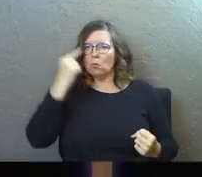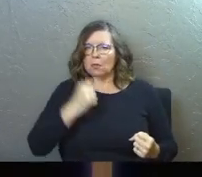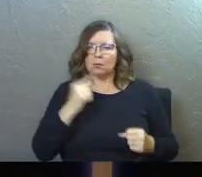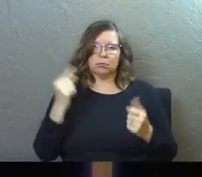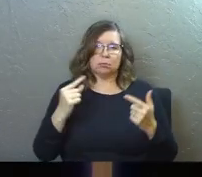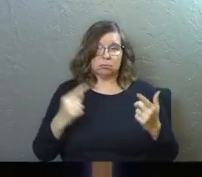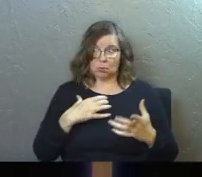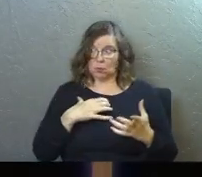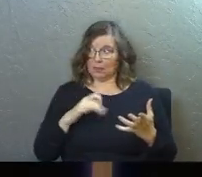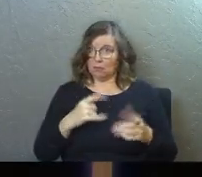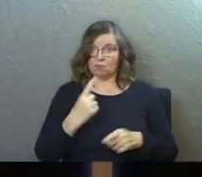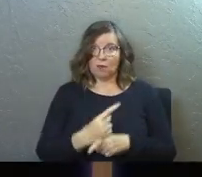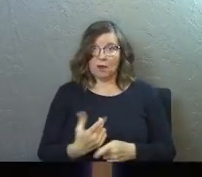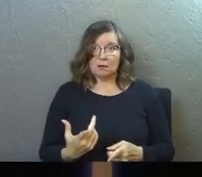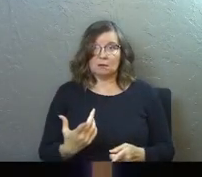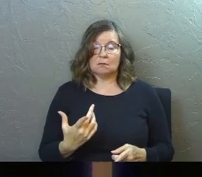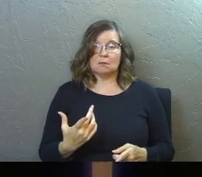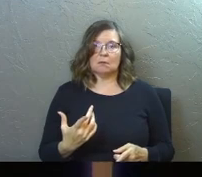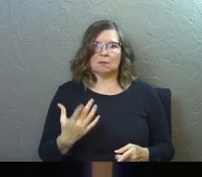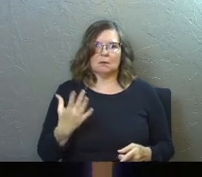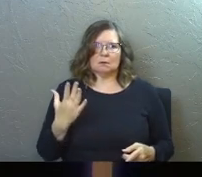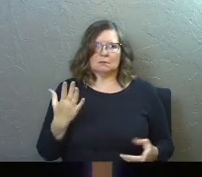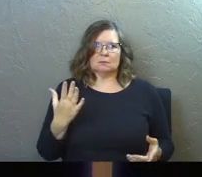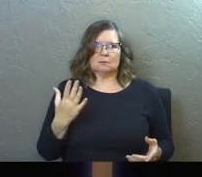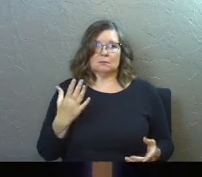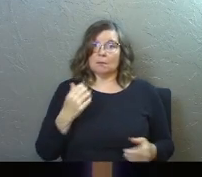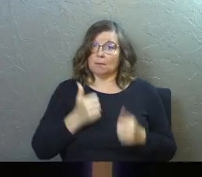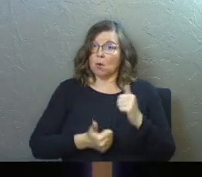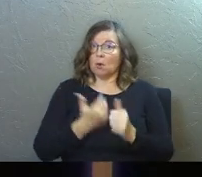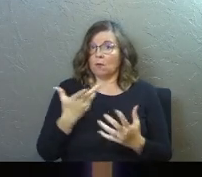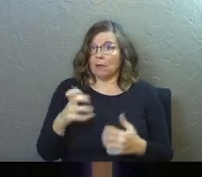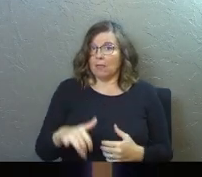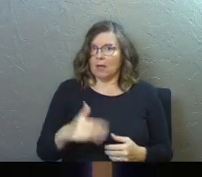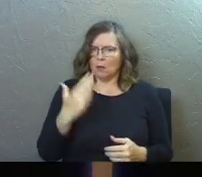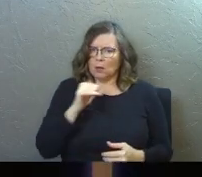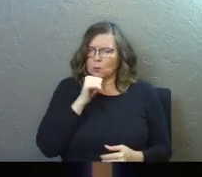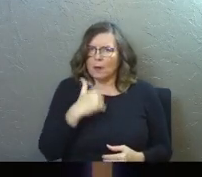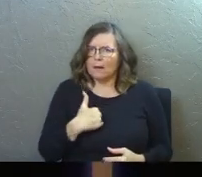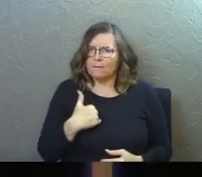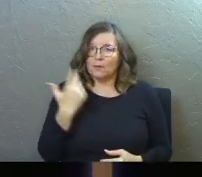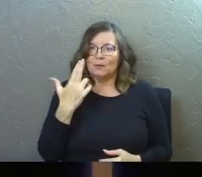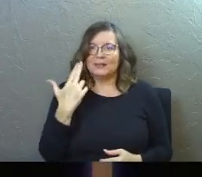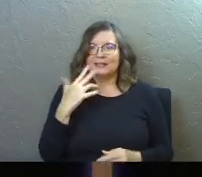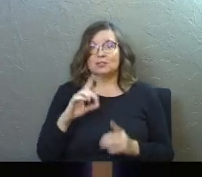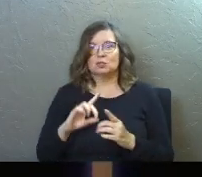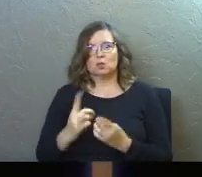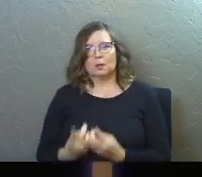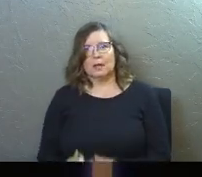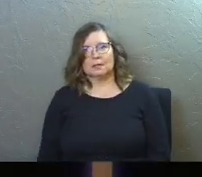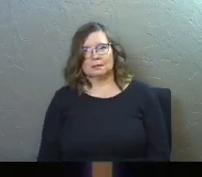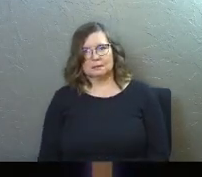us do. So why don't we have it? The reason is donuts.